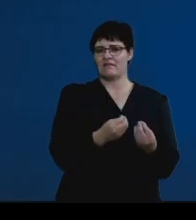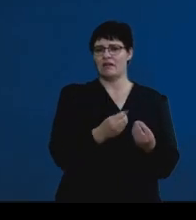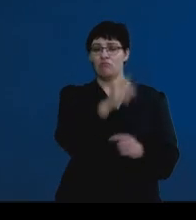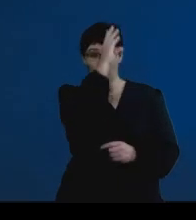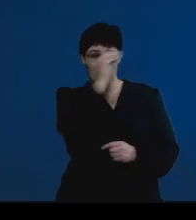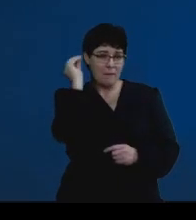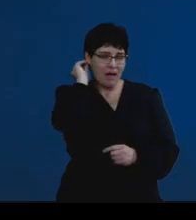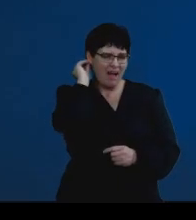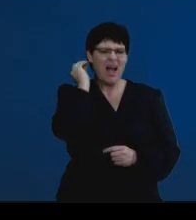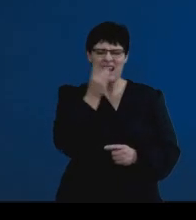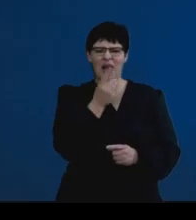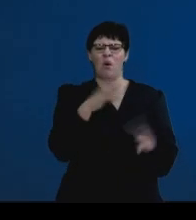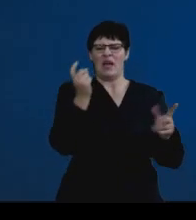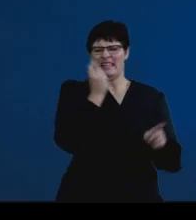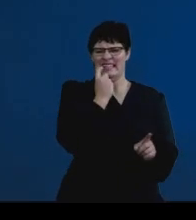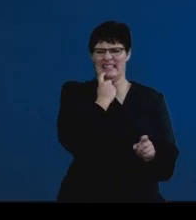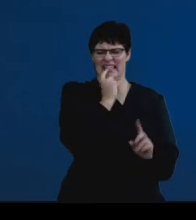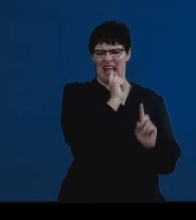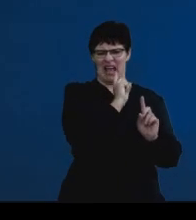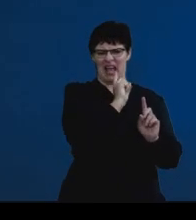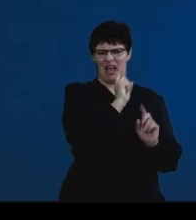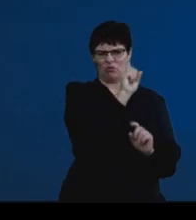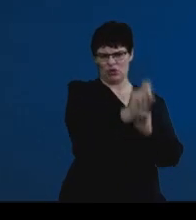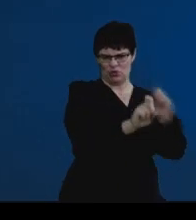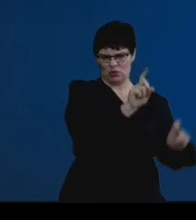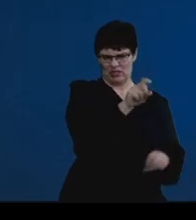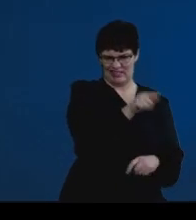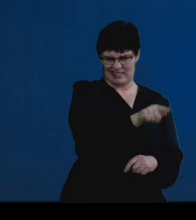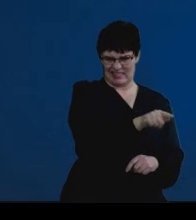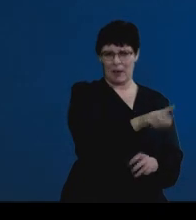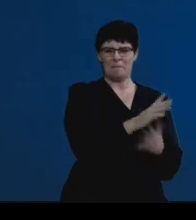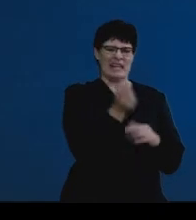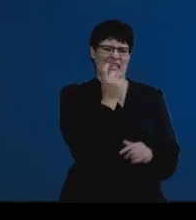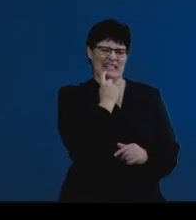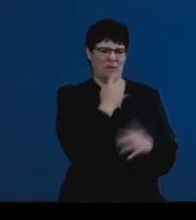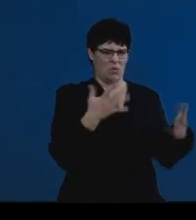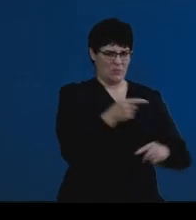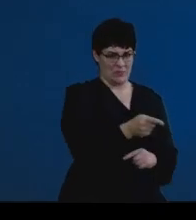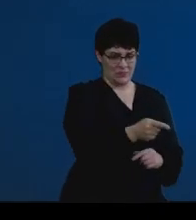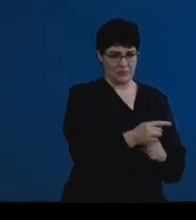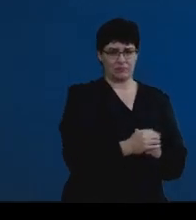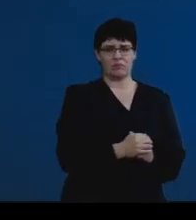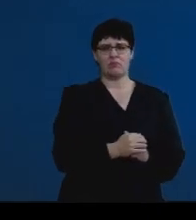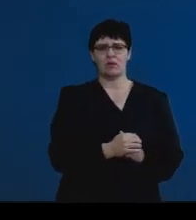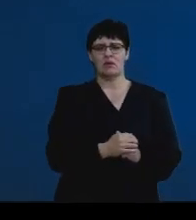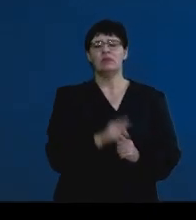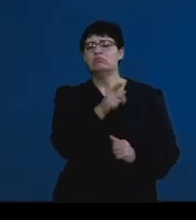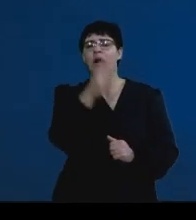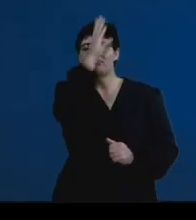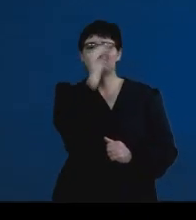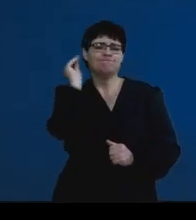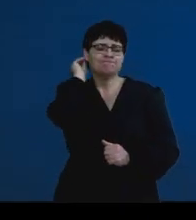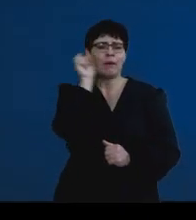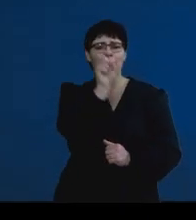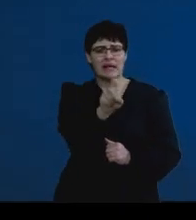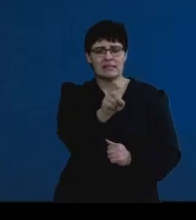you've got your lower hanging fruits, which I refer to as the easier questions. What you need to always remember is